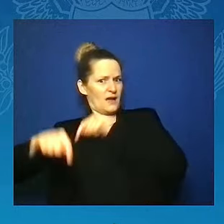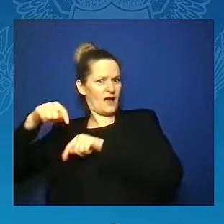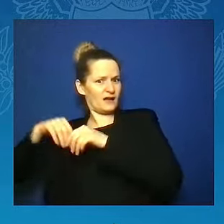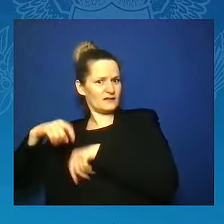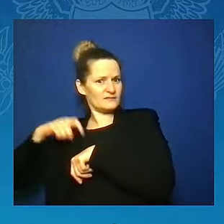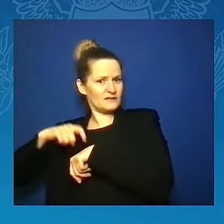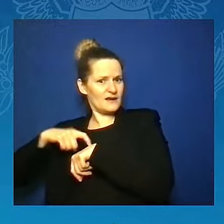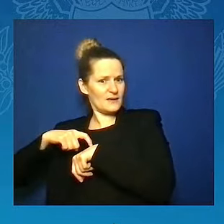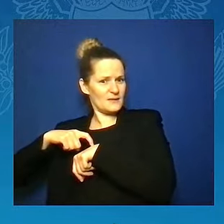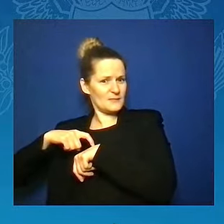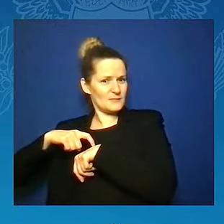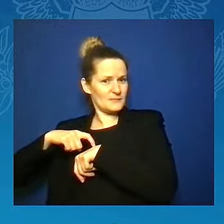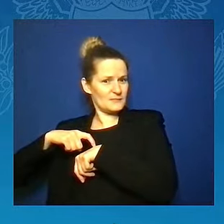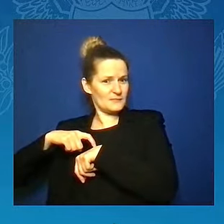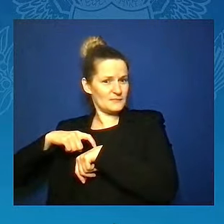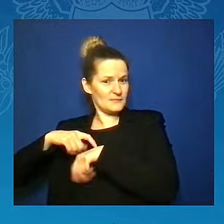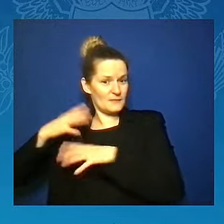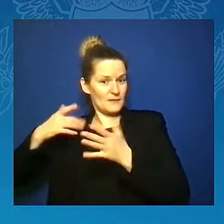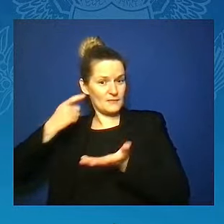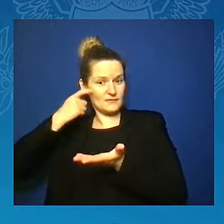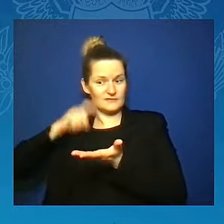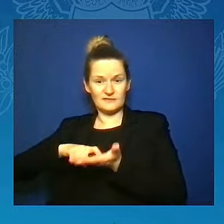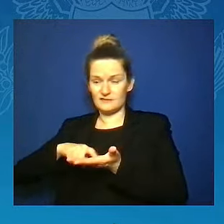Part of it is called Project 2025.